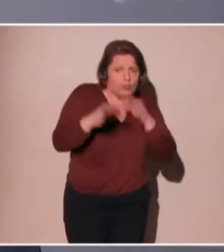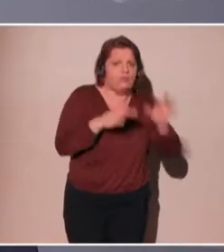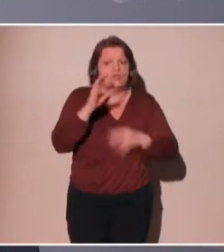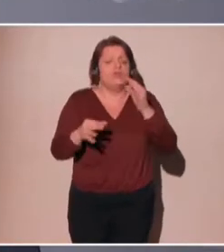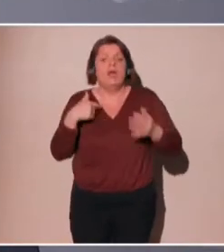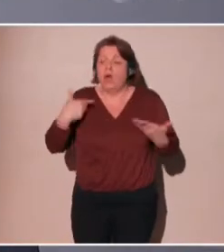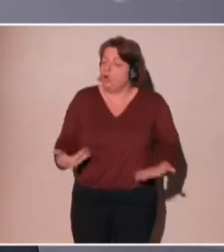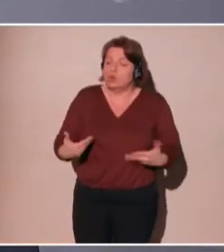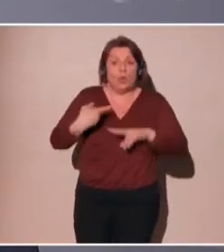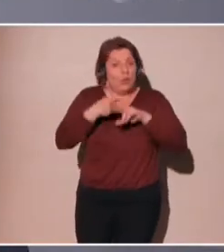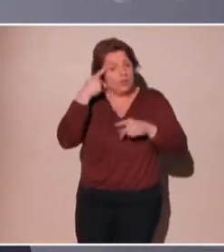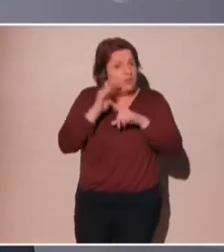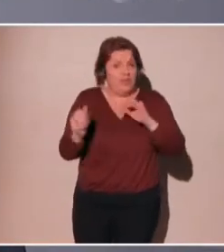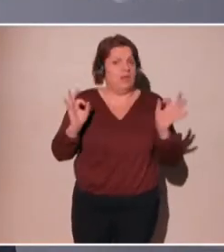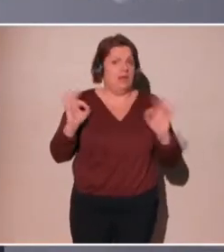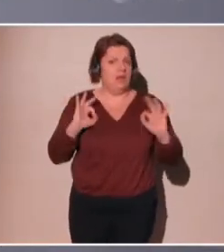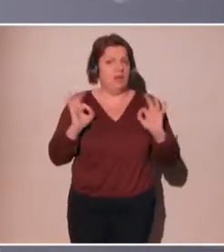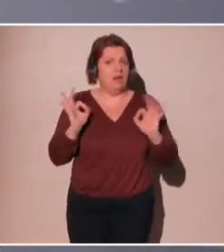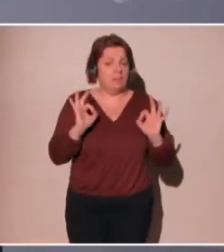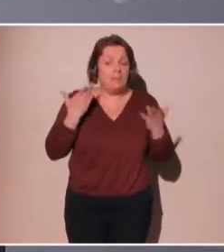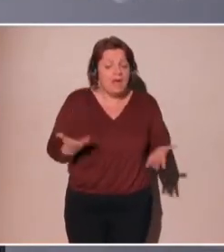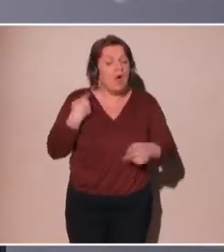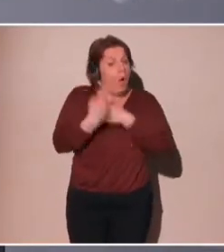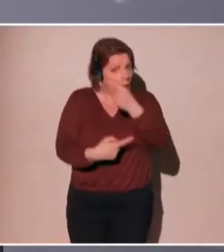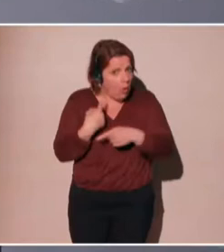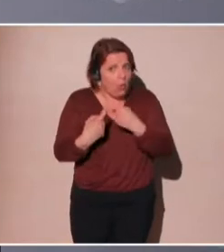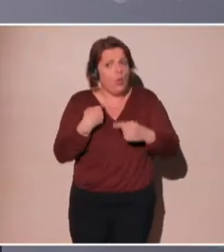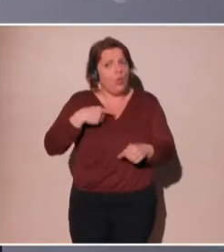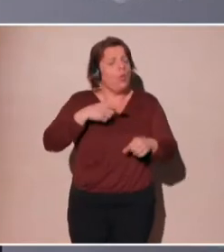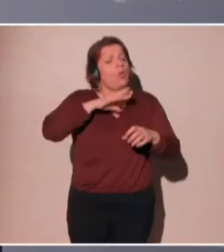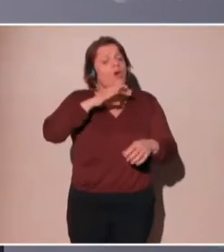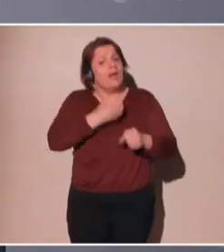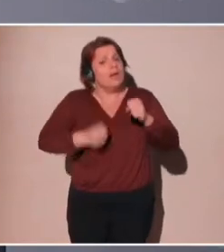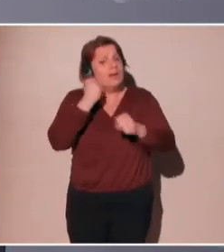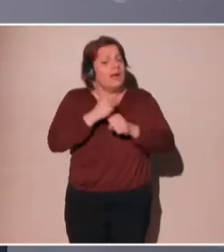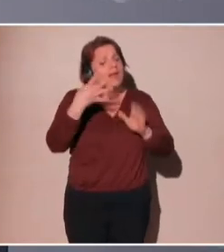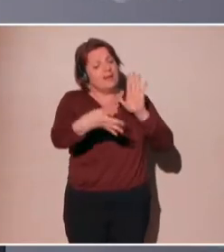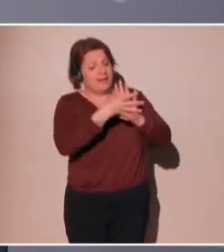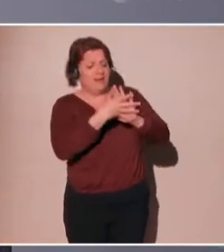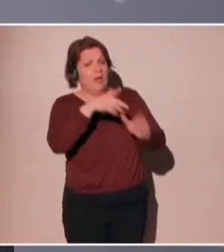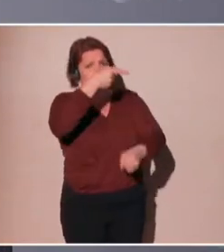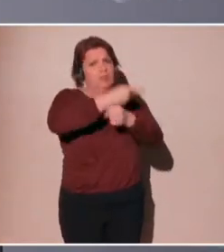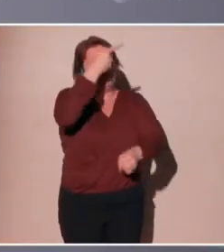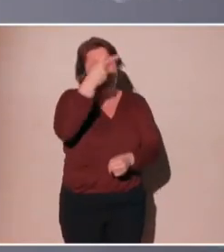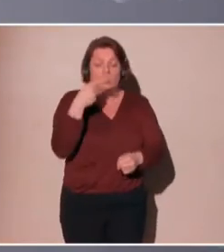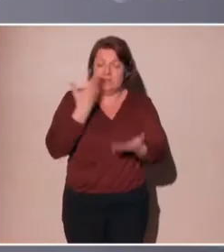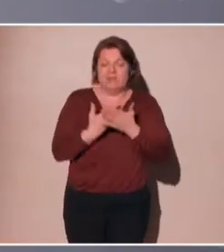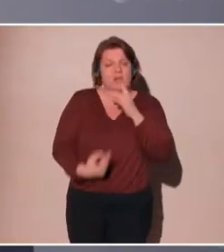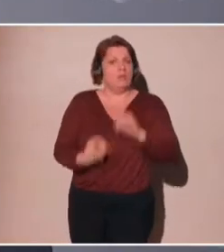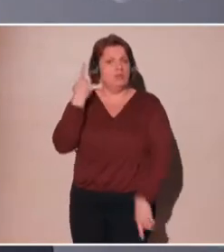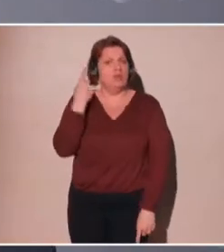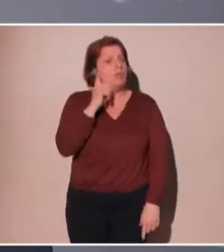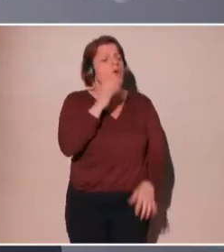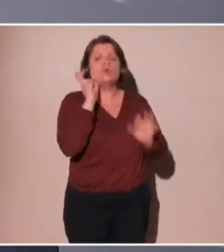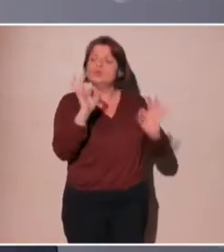exist. For the time being, we don't have the tools that allow us to do this. But we're setting up these obligations concerning